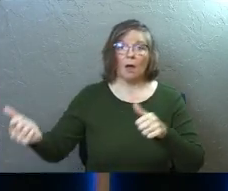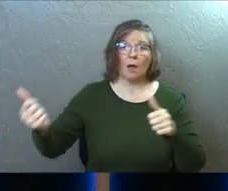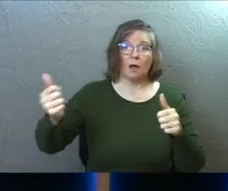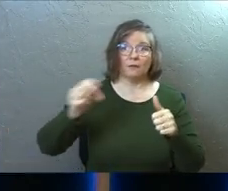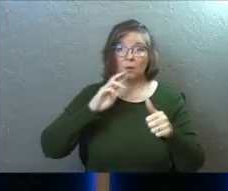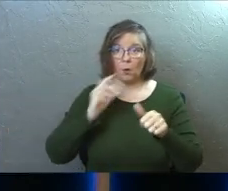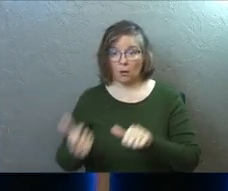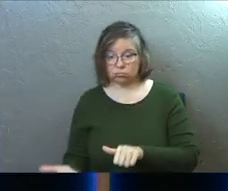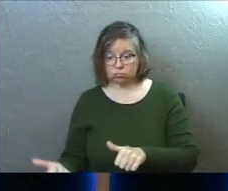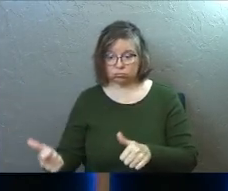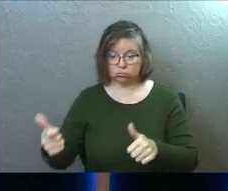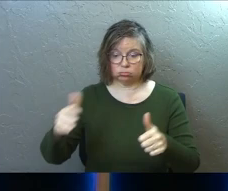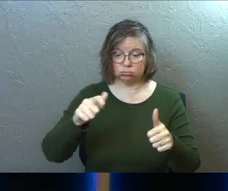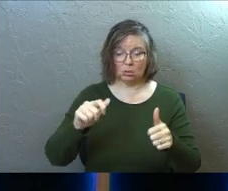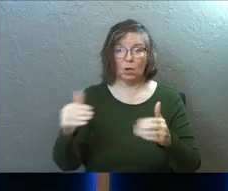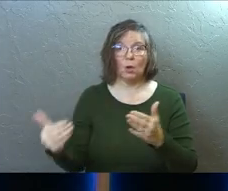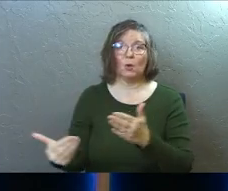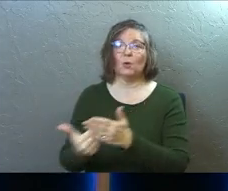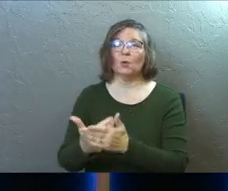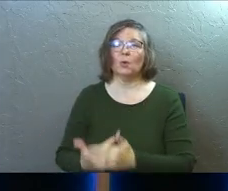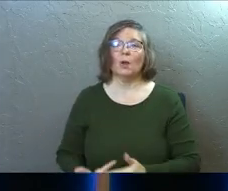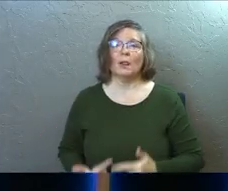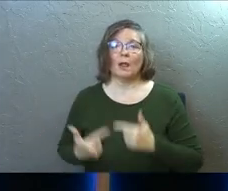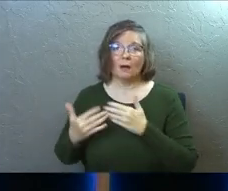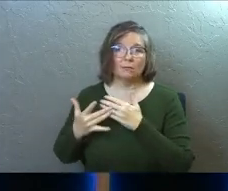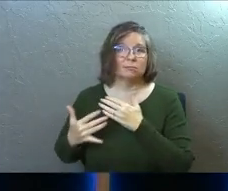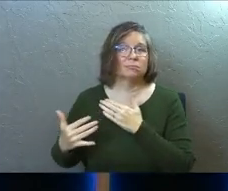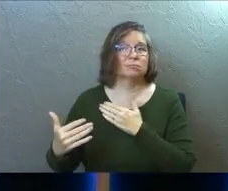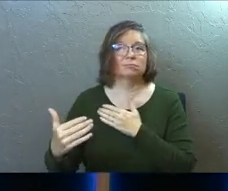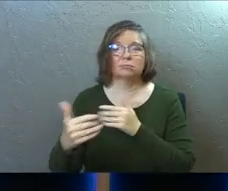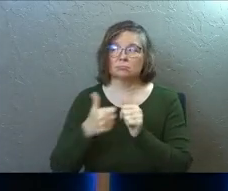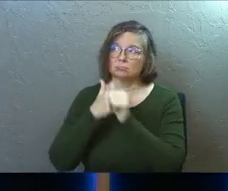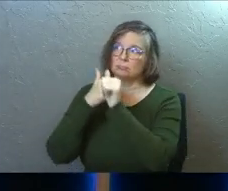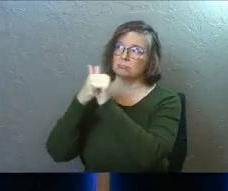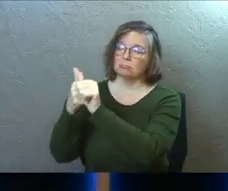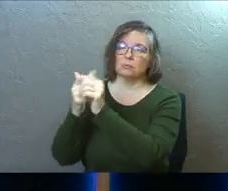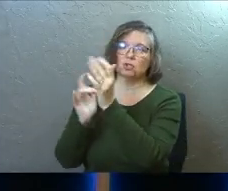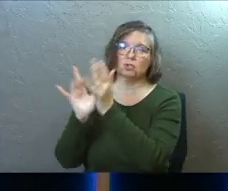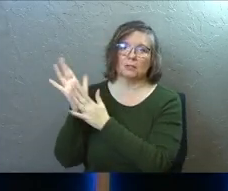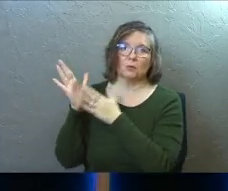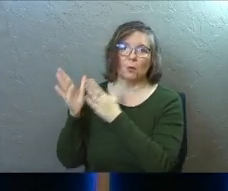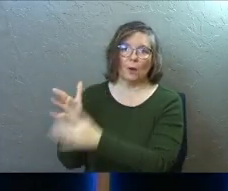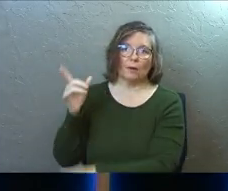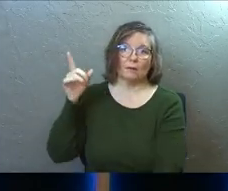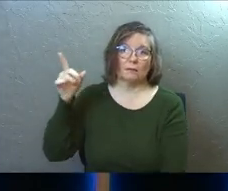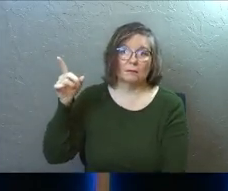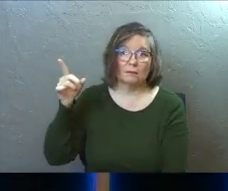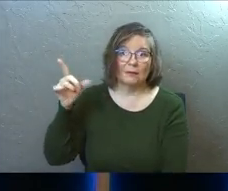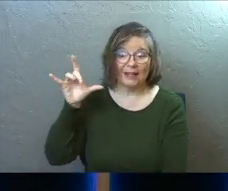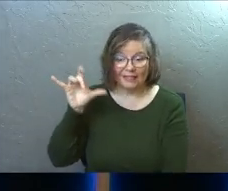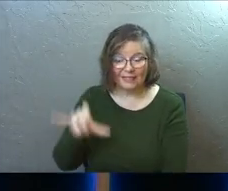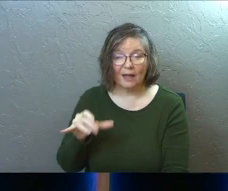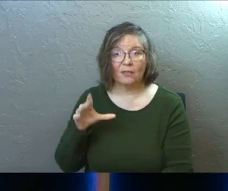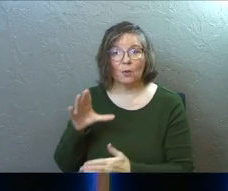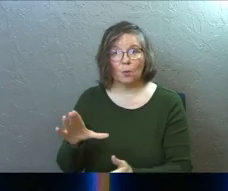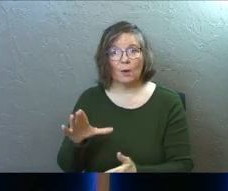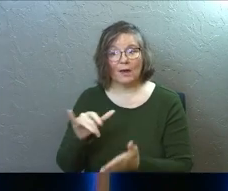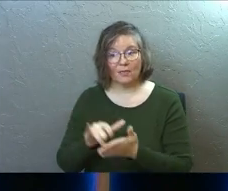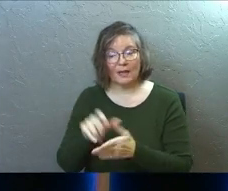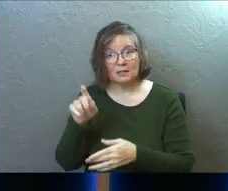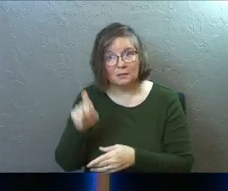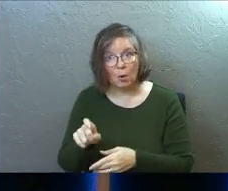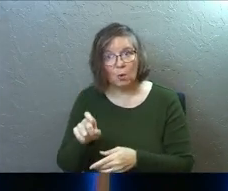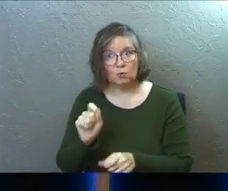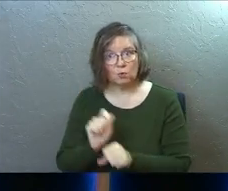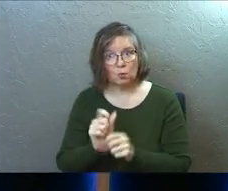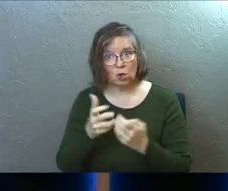raised to life, to a new life, a life that is lived according to Jesus's way. That's the way that it's